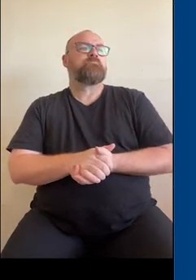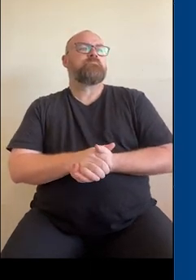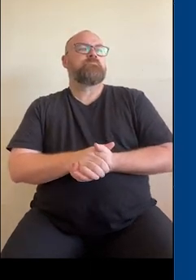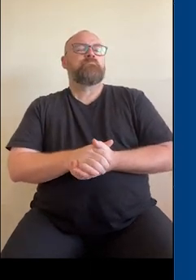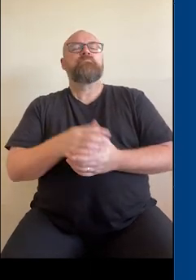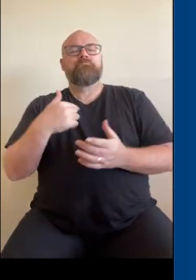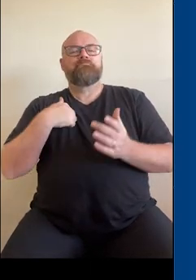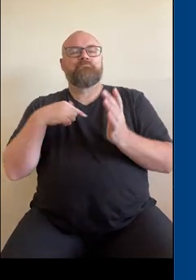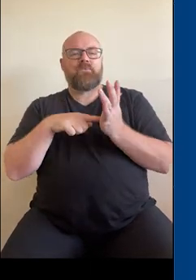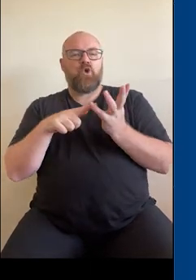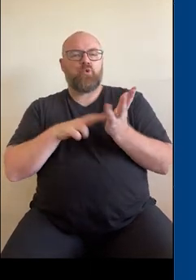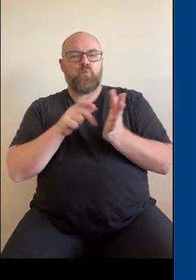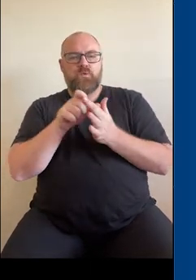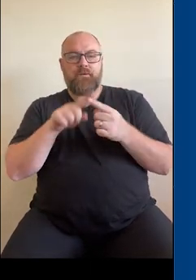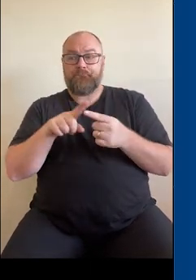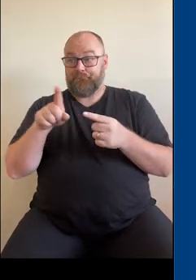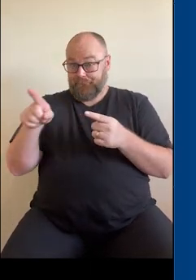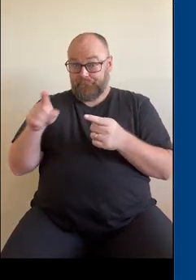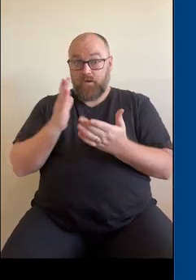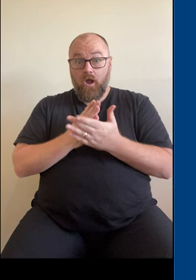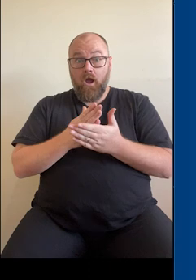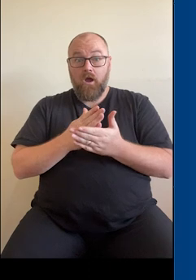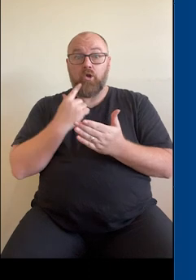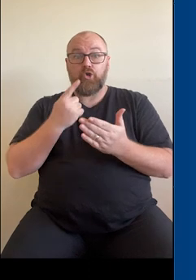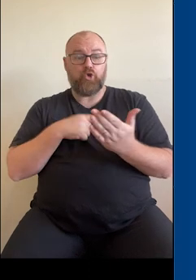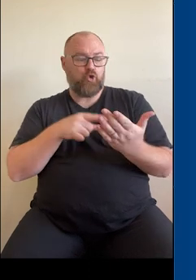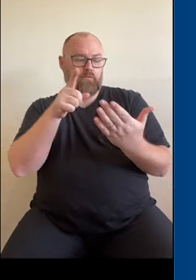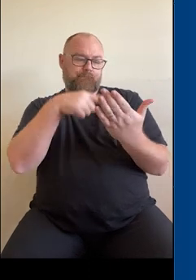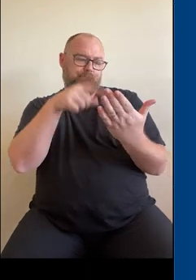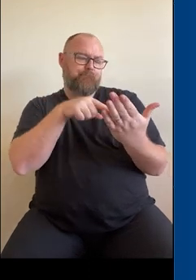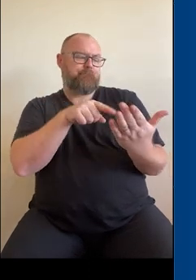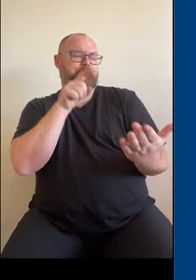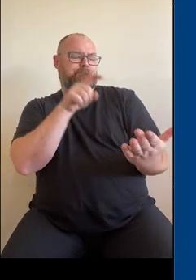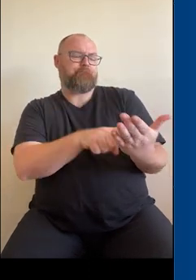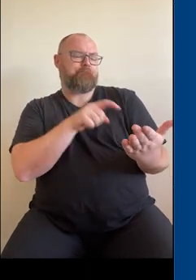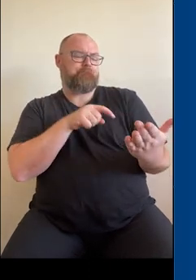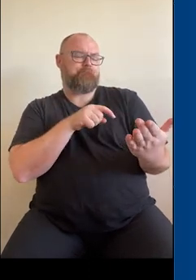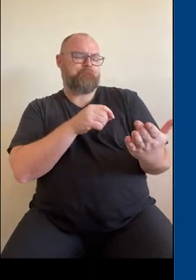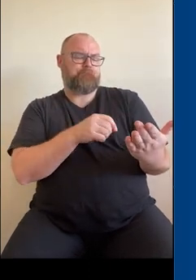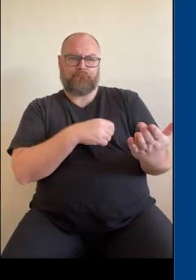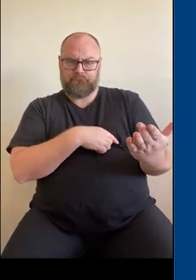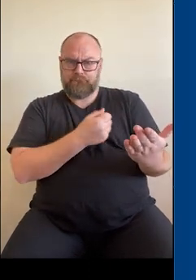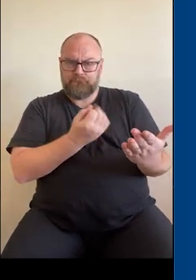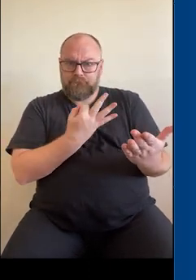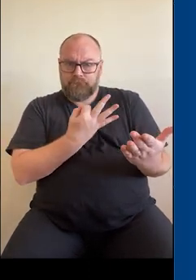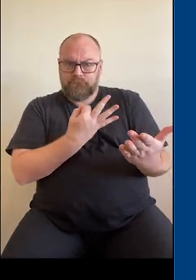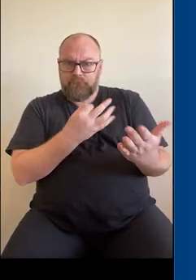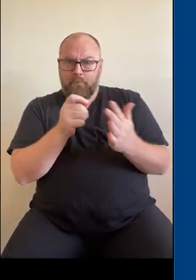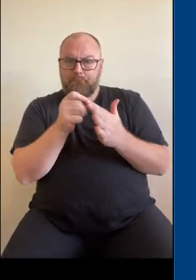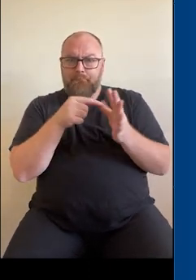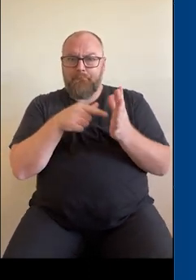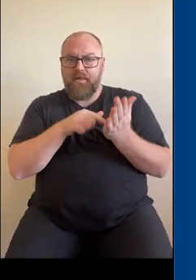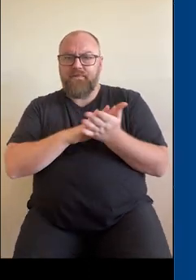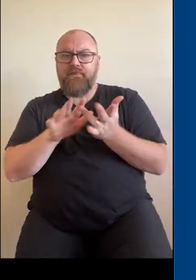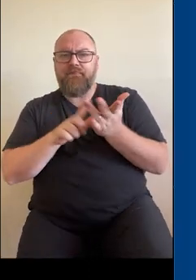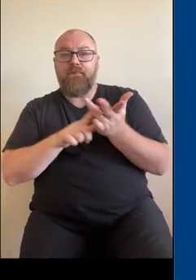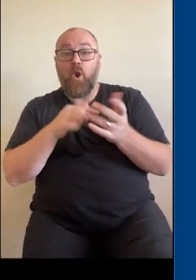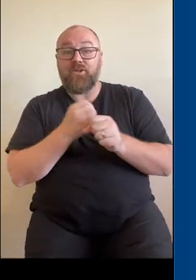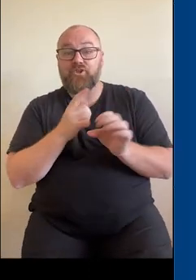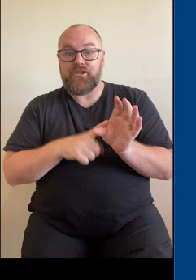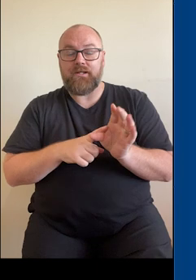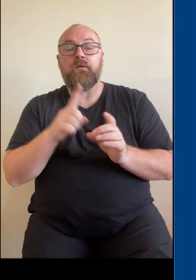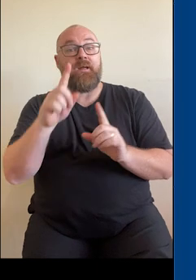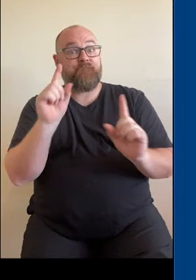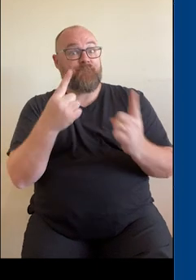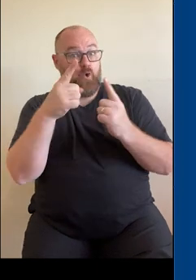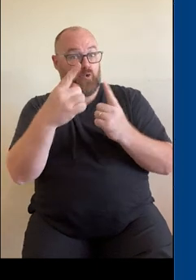Yes. If this happens to you, you go into your my health record and you're expecting a pathology test to be there. The first thing to